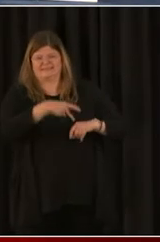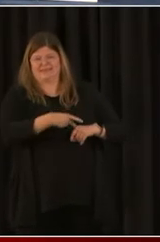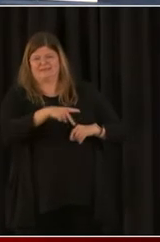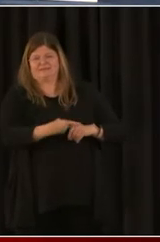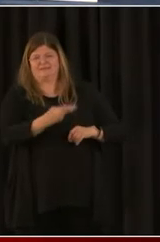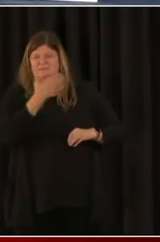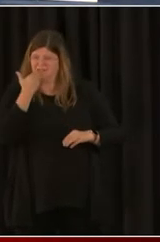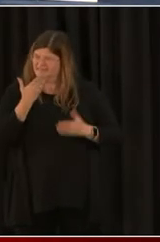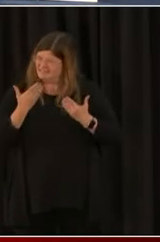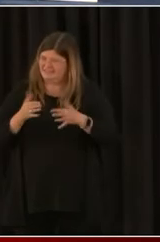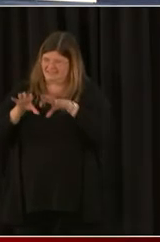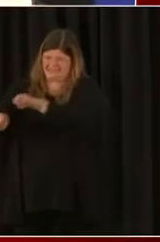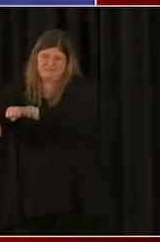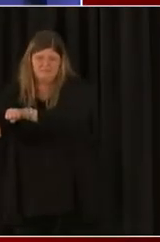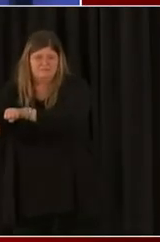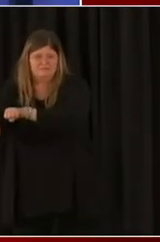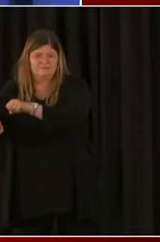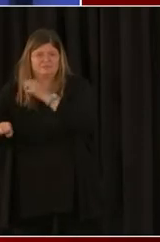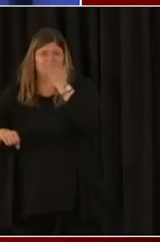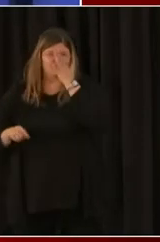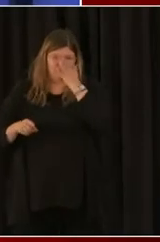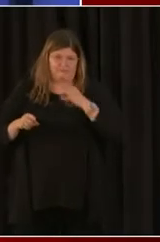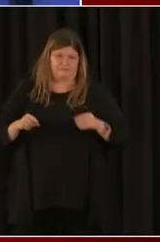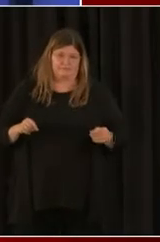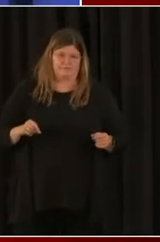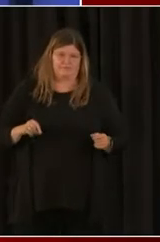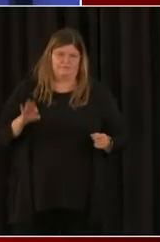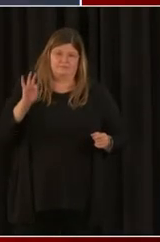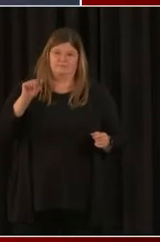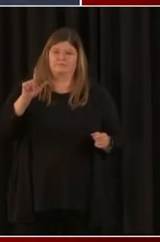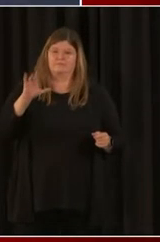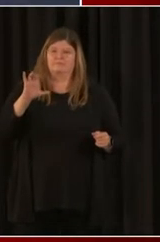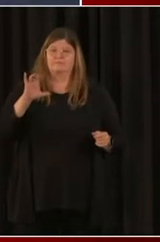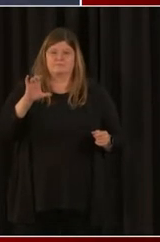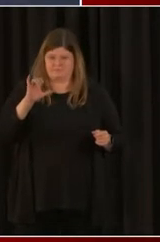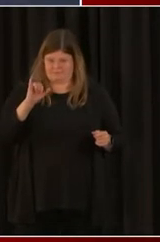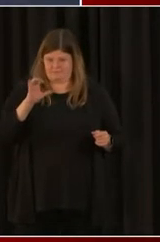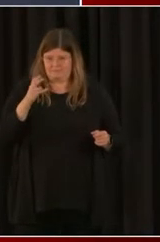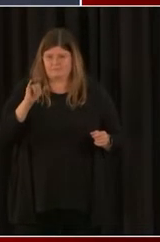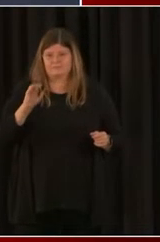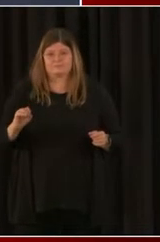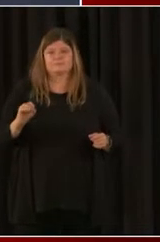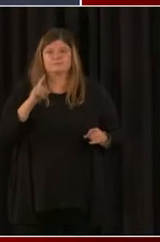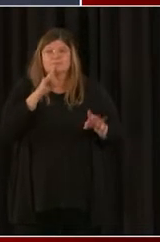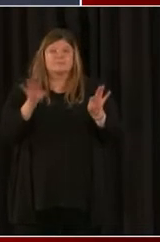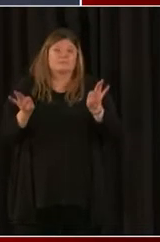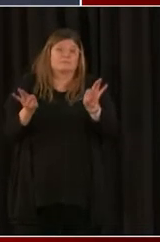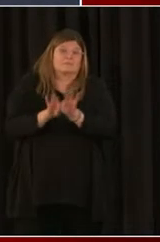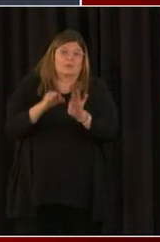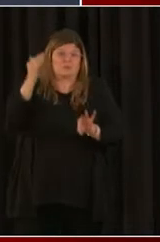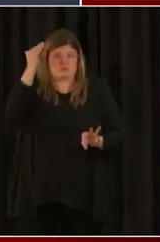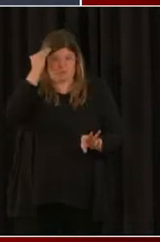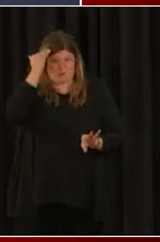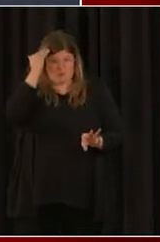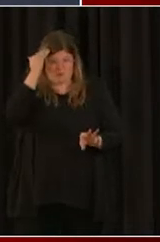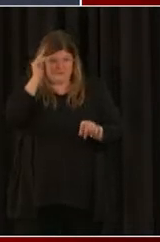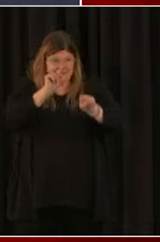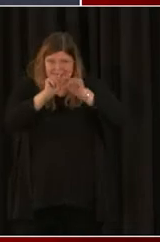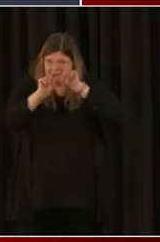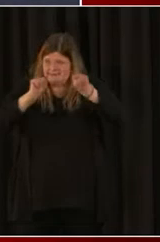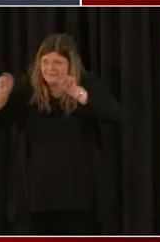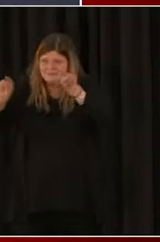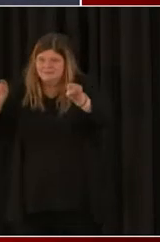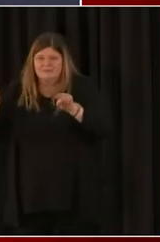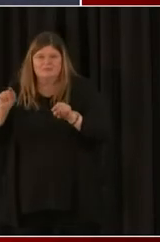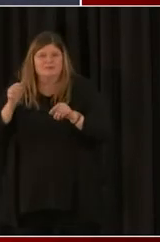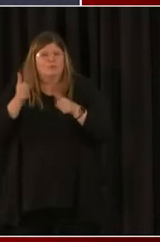we're doing with all these organizations, it just really shows that there's somewhere there's outlets, there's avenues to help. And so one